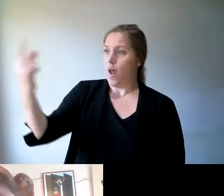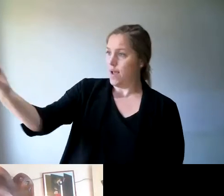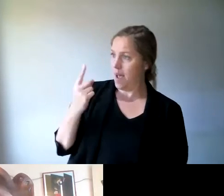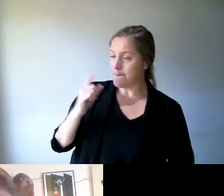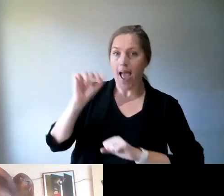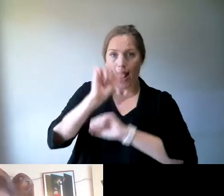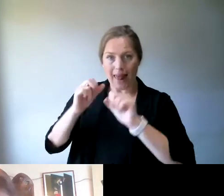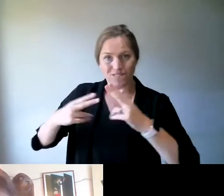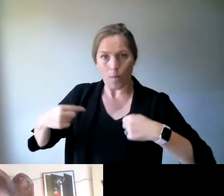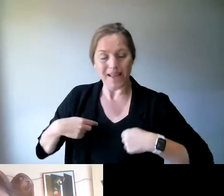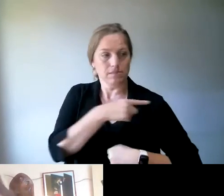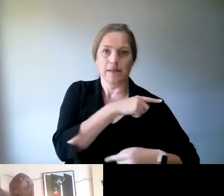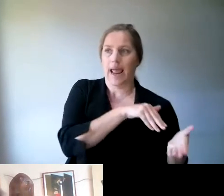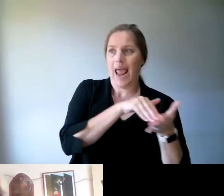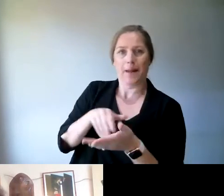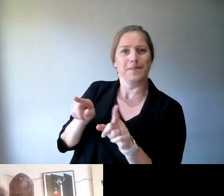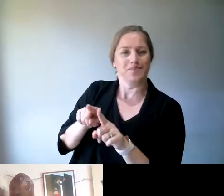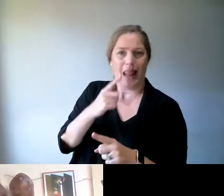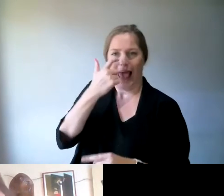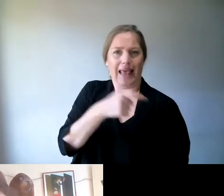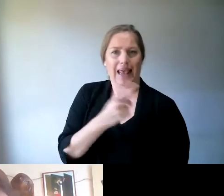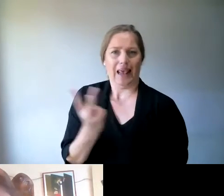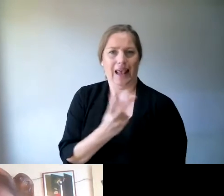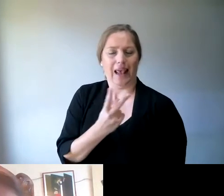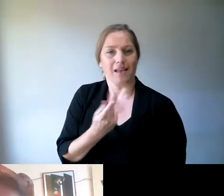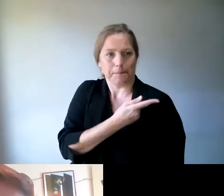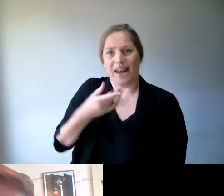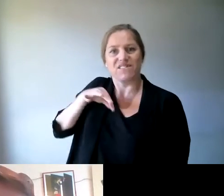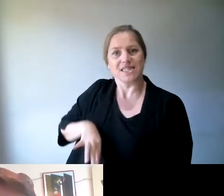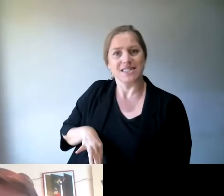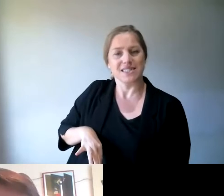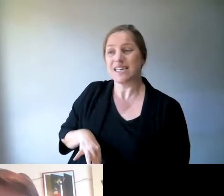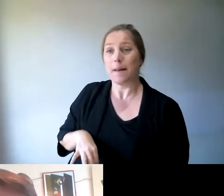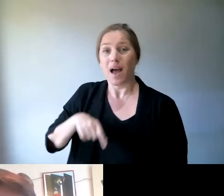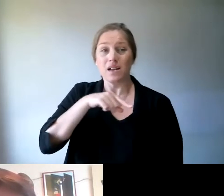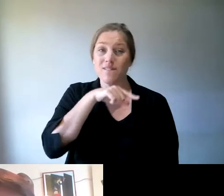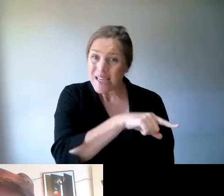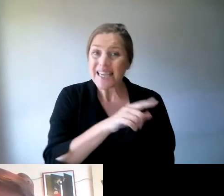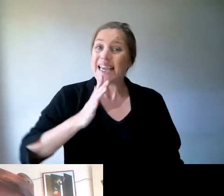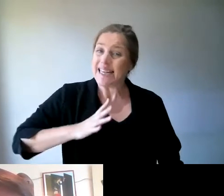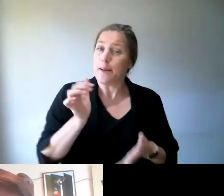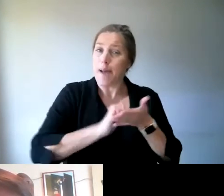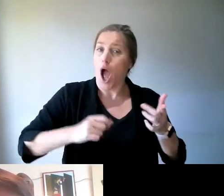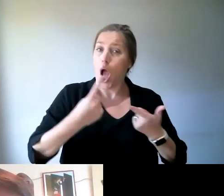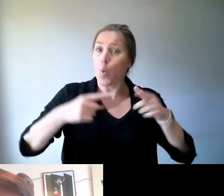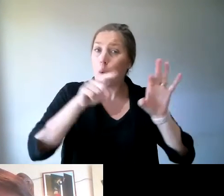NDIS and he isn't. Yeah. to get equipment, it's just impossible. Absolutely. And Lynn, as I mentioned earlier,